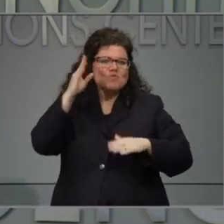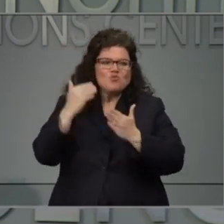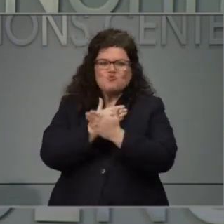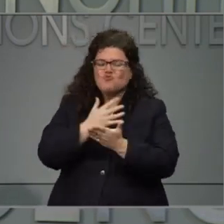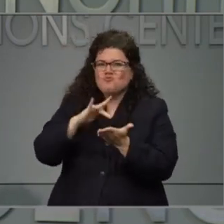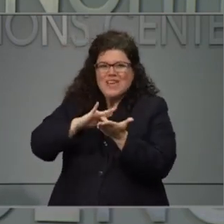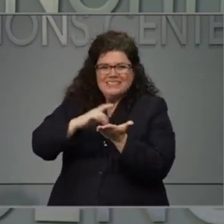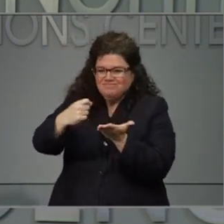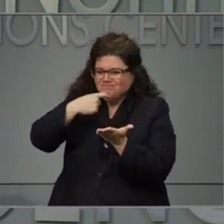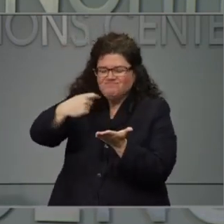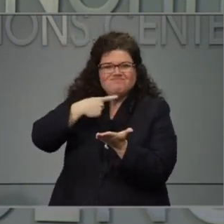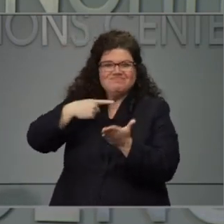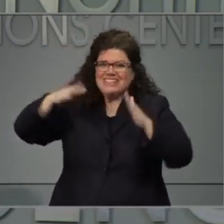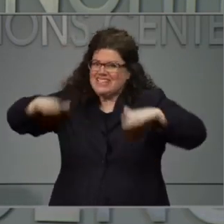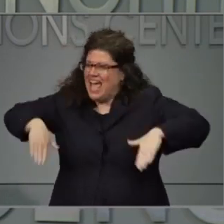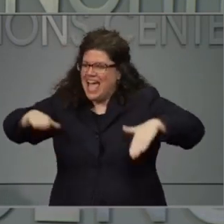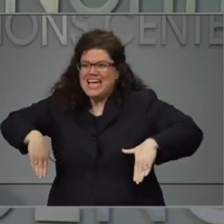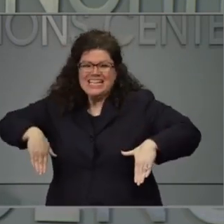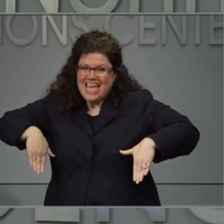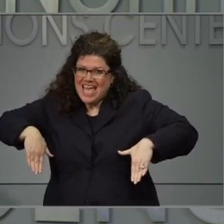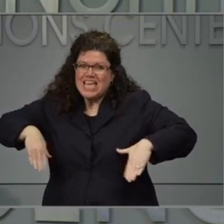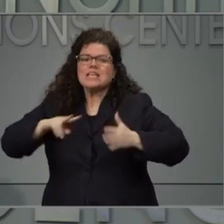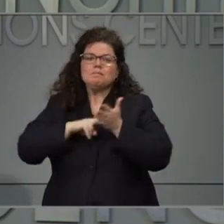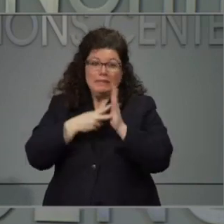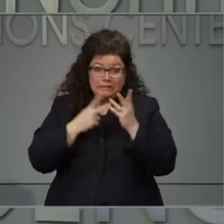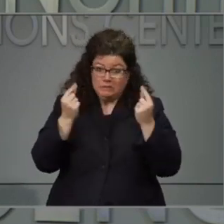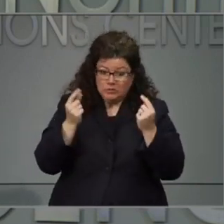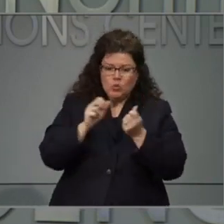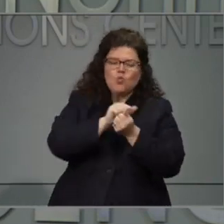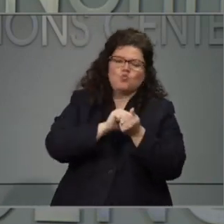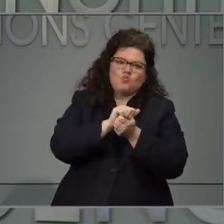only weapons we have right now, and we have to use them.